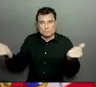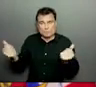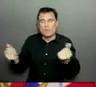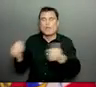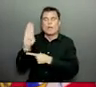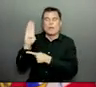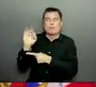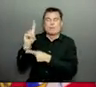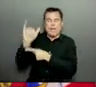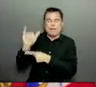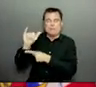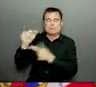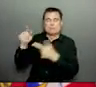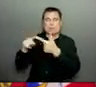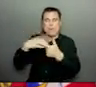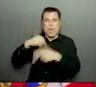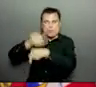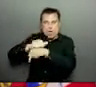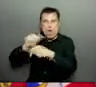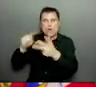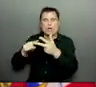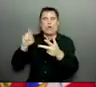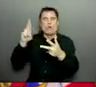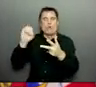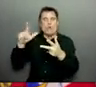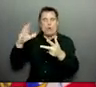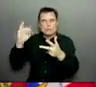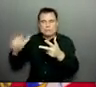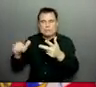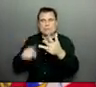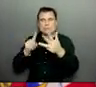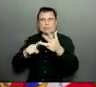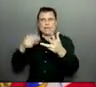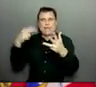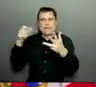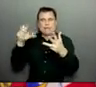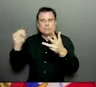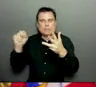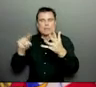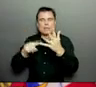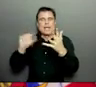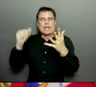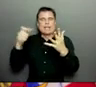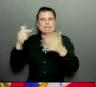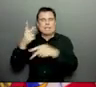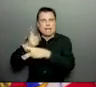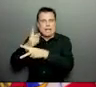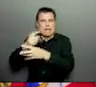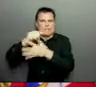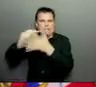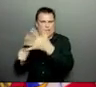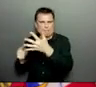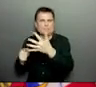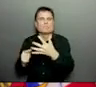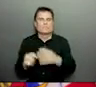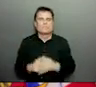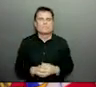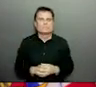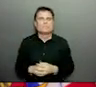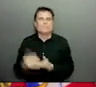So we have 55 active outbreaks in long-term care and assisted living, and six in acute care units.